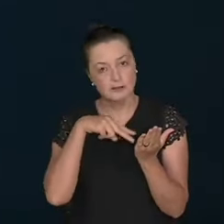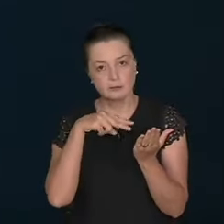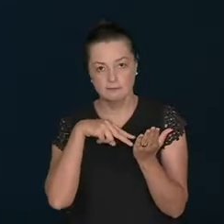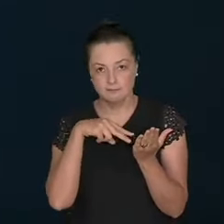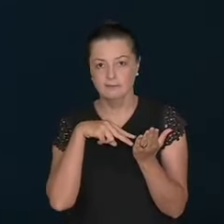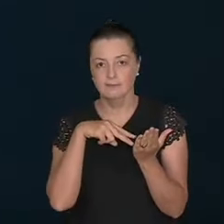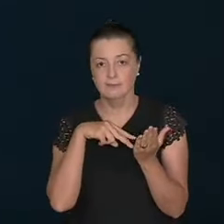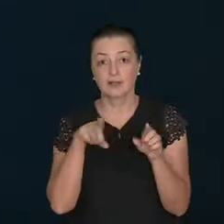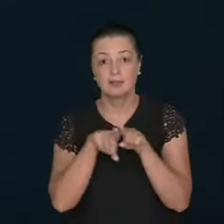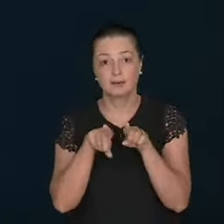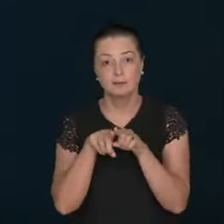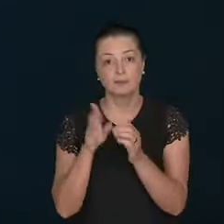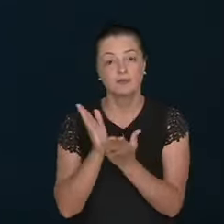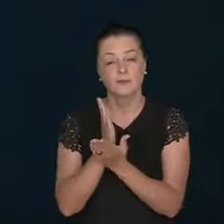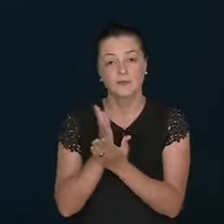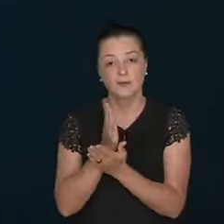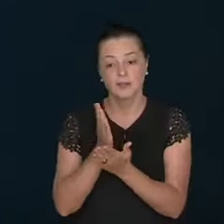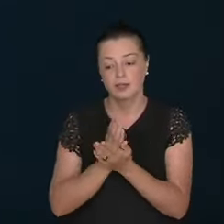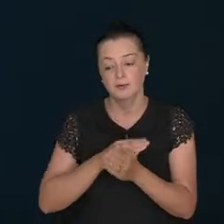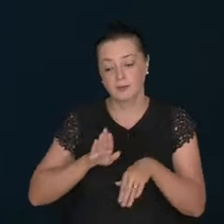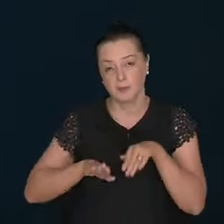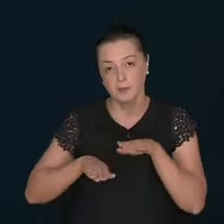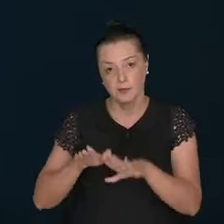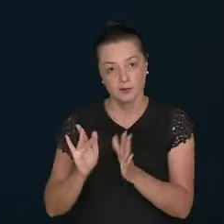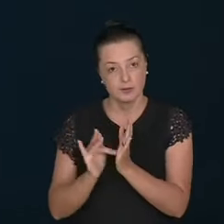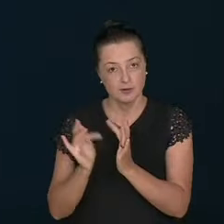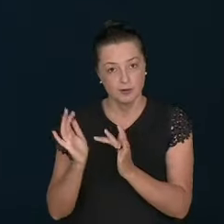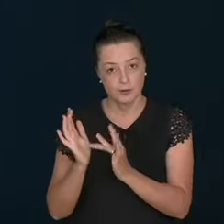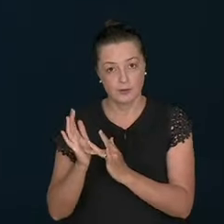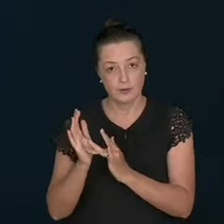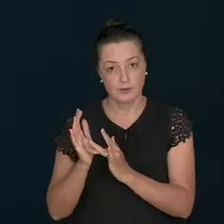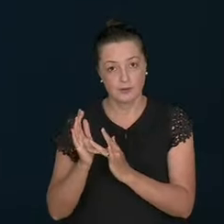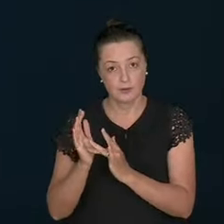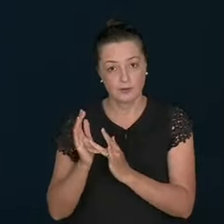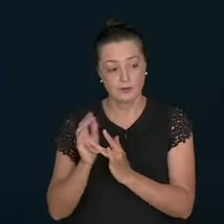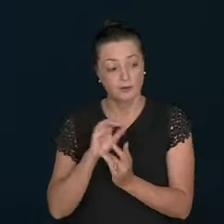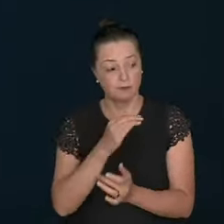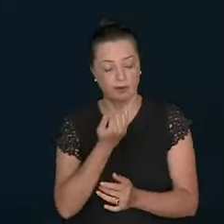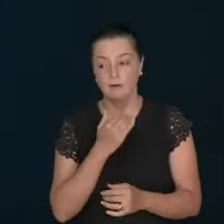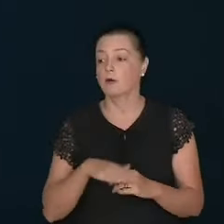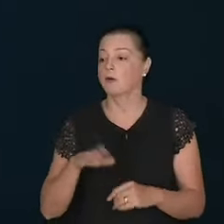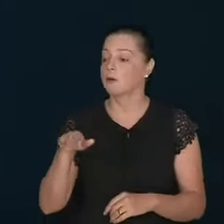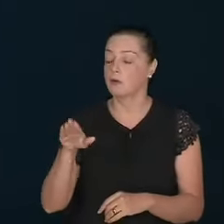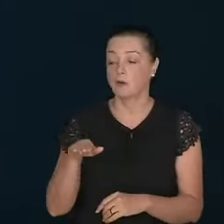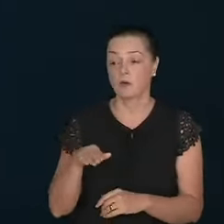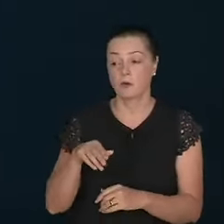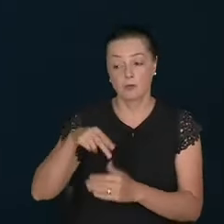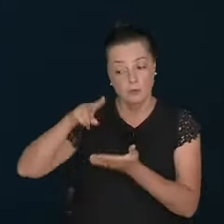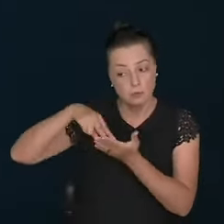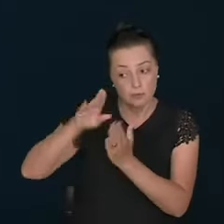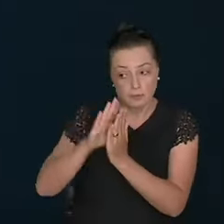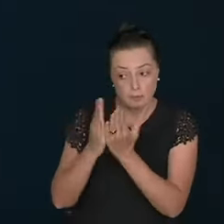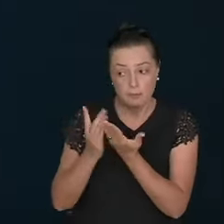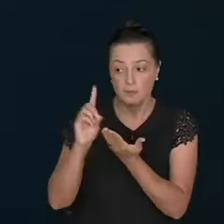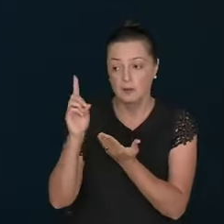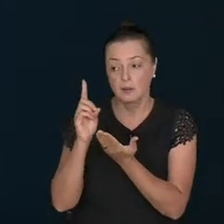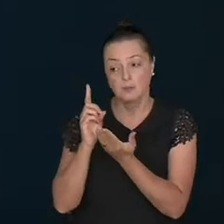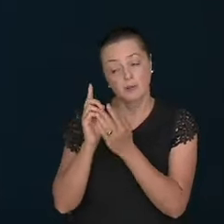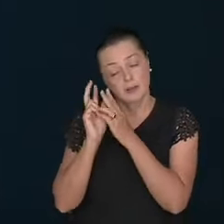I read your book, The Footsteps of Jesus. You said, do not read the Bible laying down. Because,